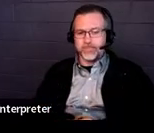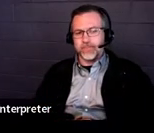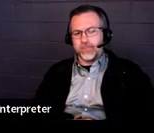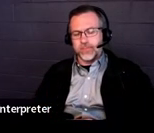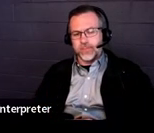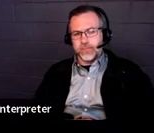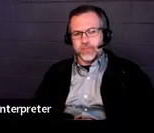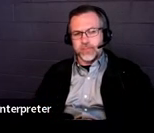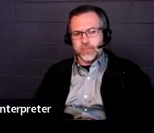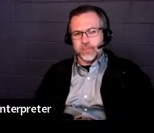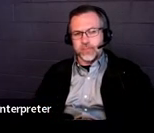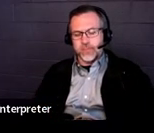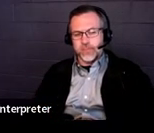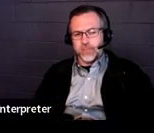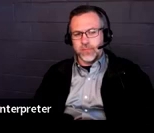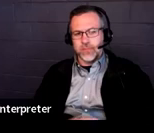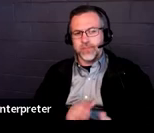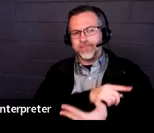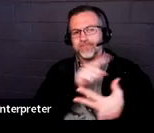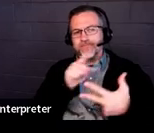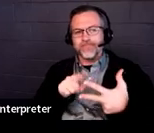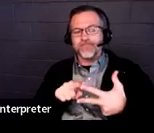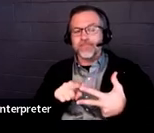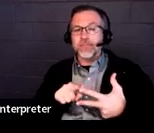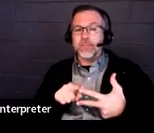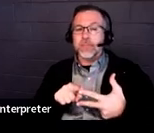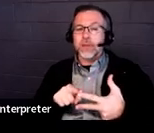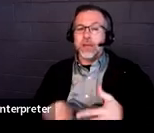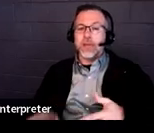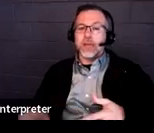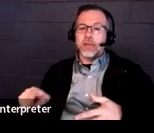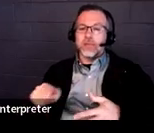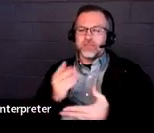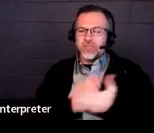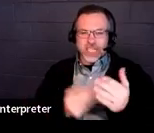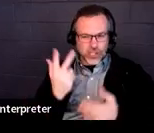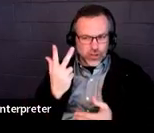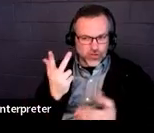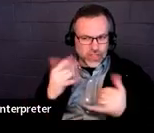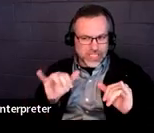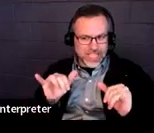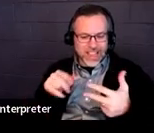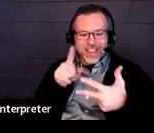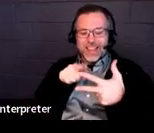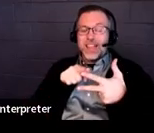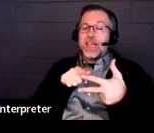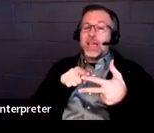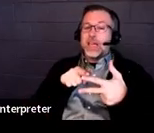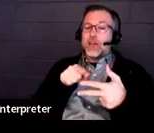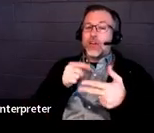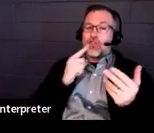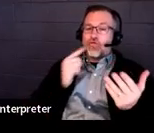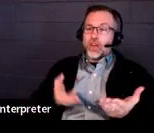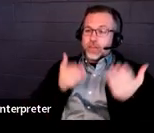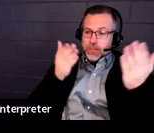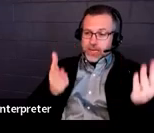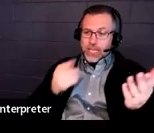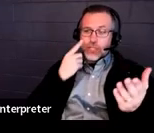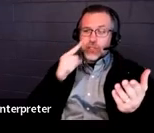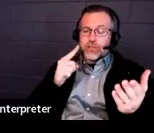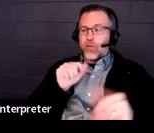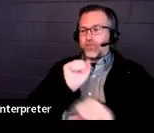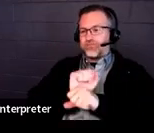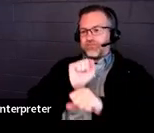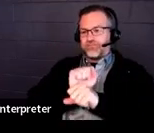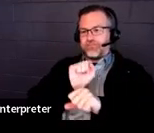All right. Then the next part of section three is around recommendations for employment. So